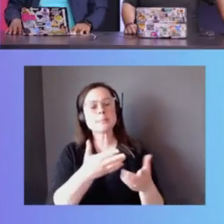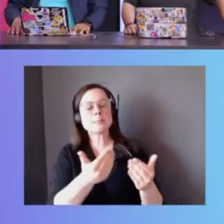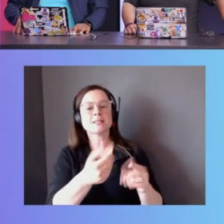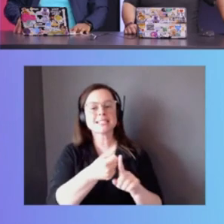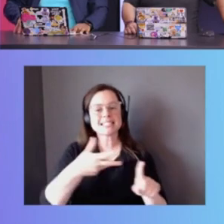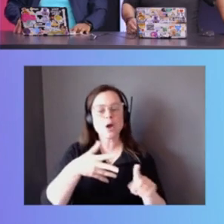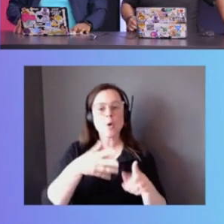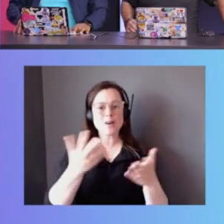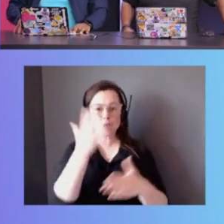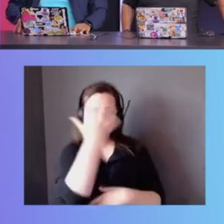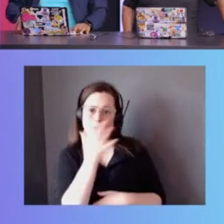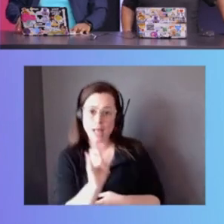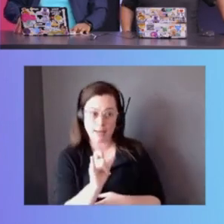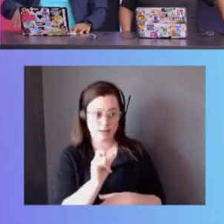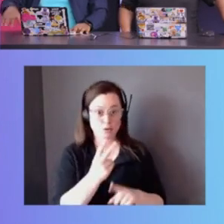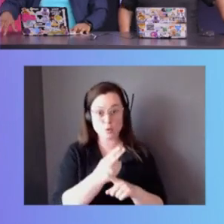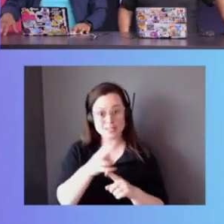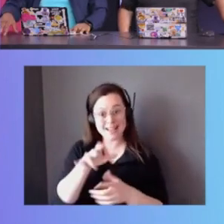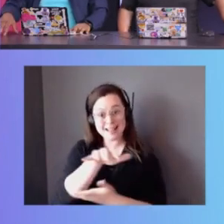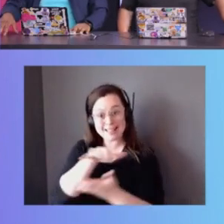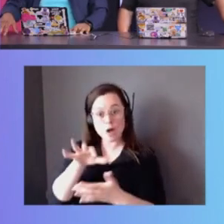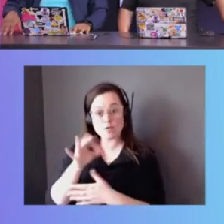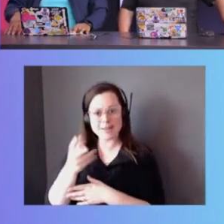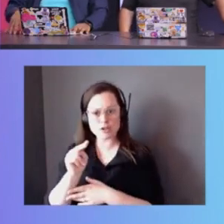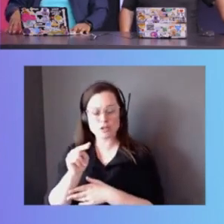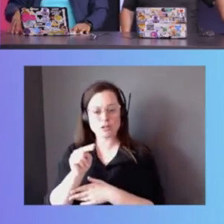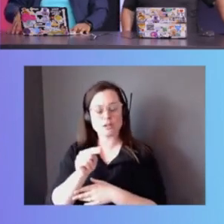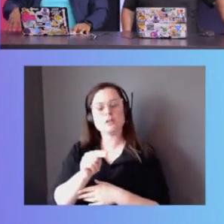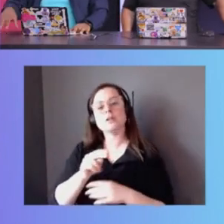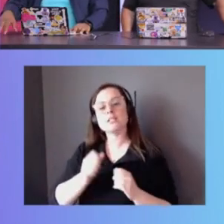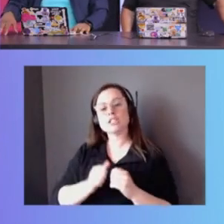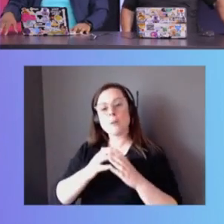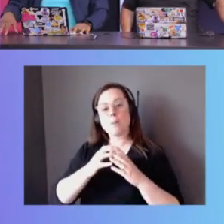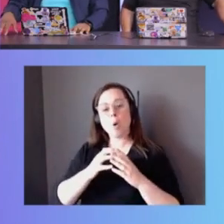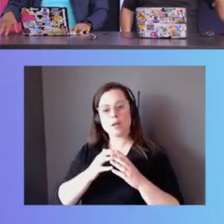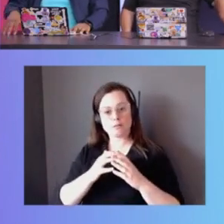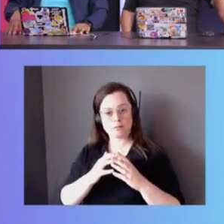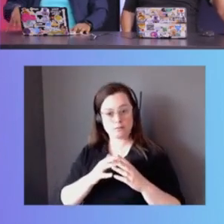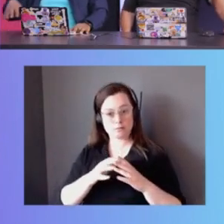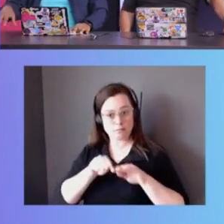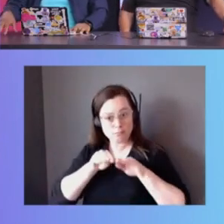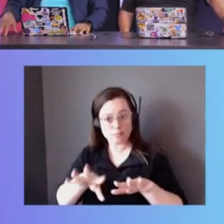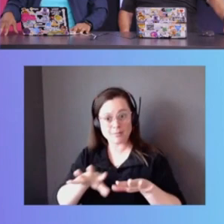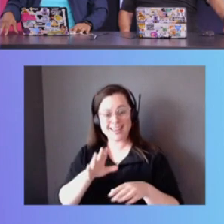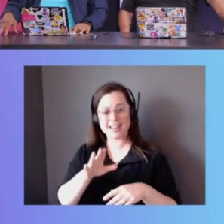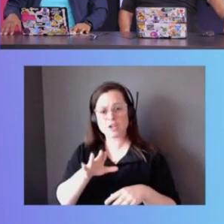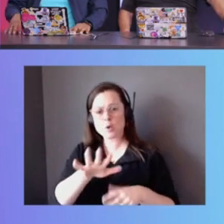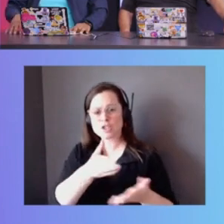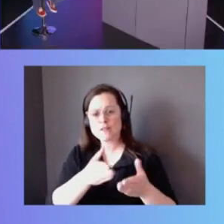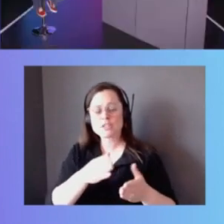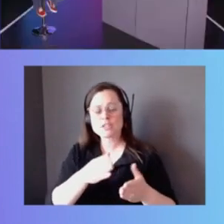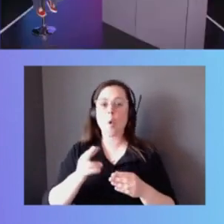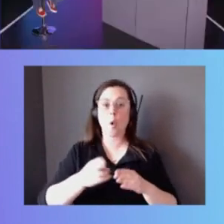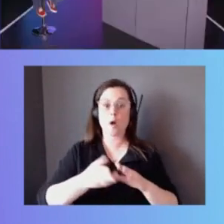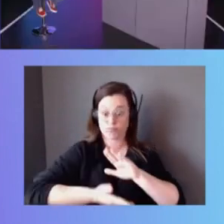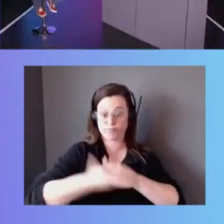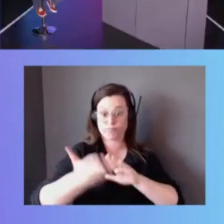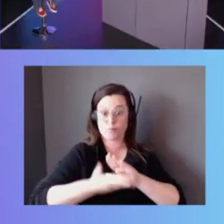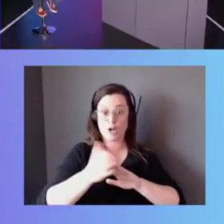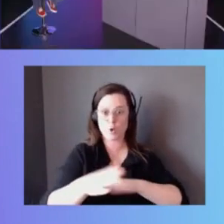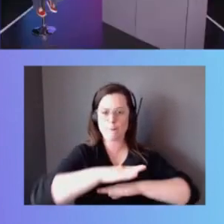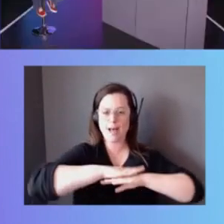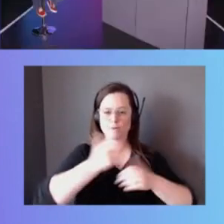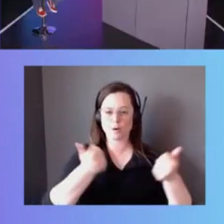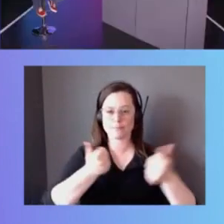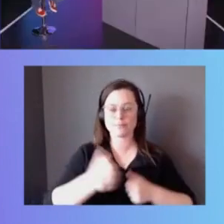using CloudFormation? Are you talking about just deploying an infrastructure on AWS or CloudFormation in your service or orchestrating your platform? You know